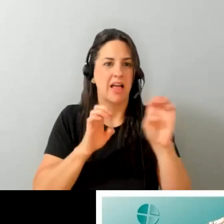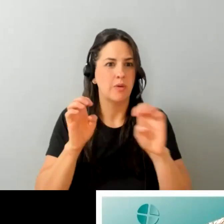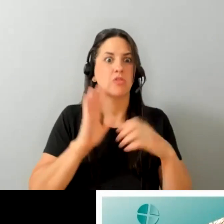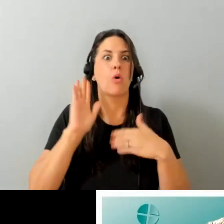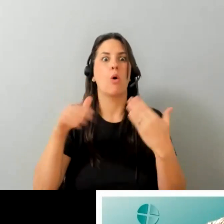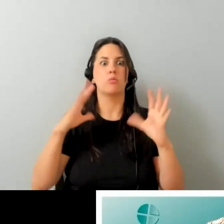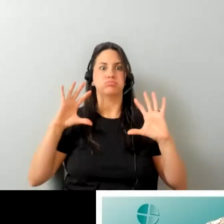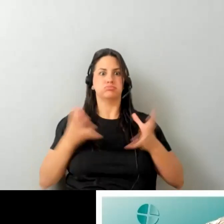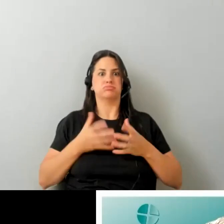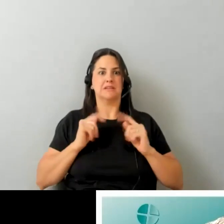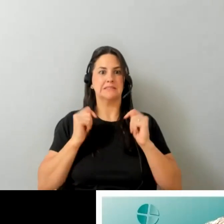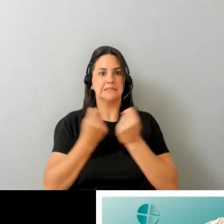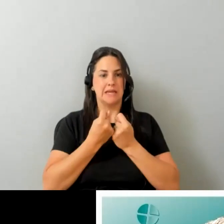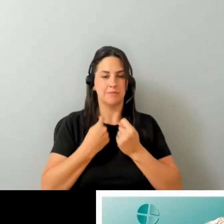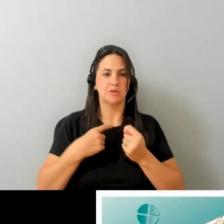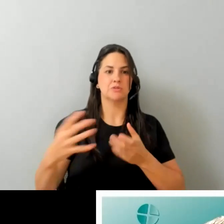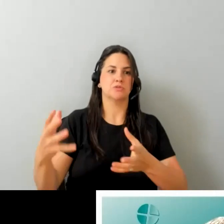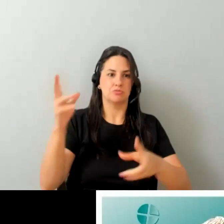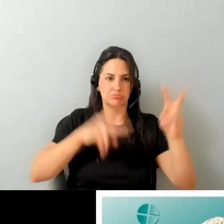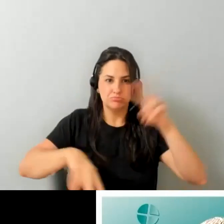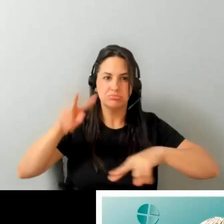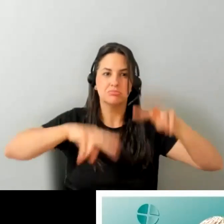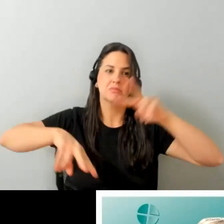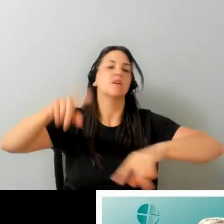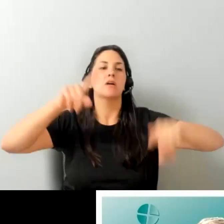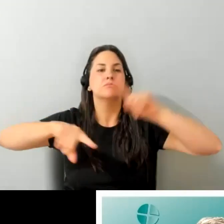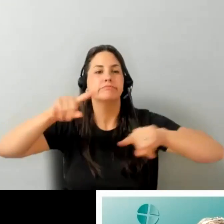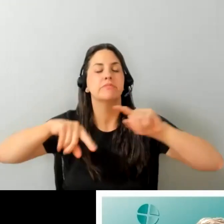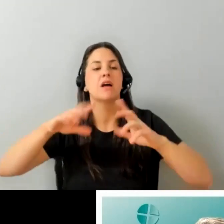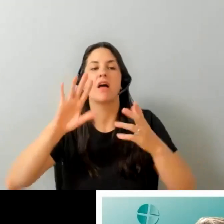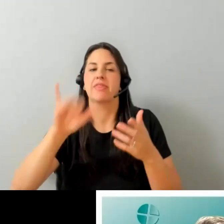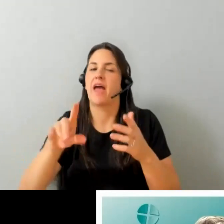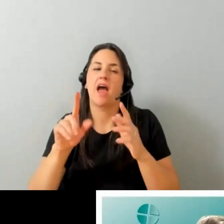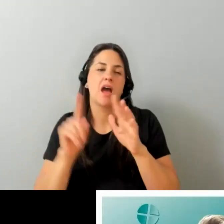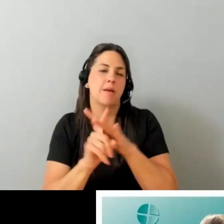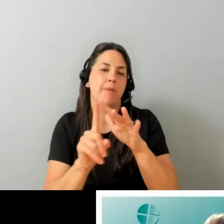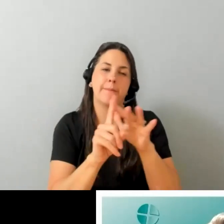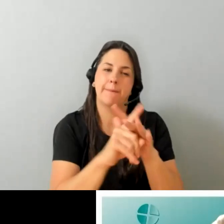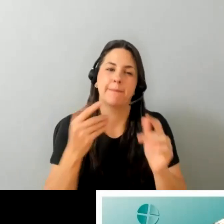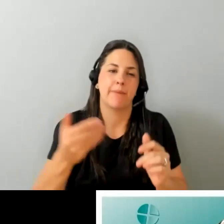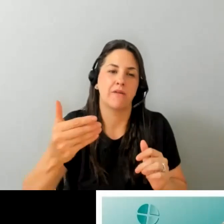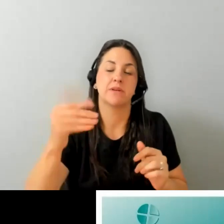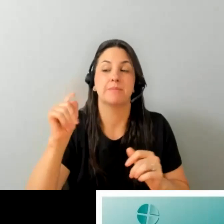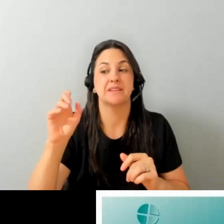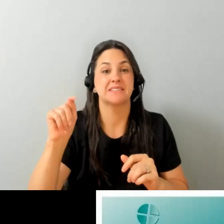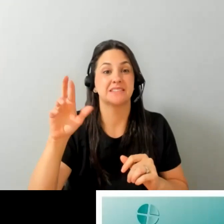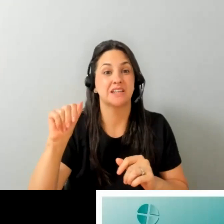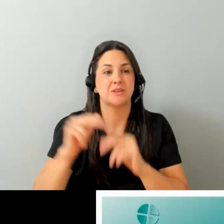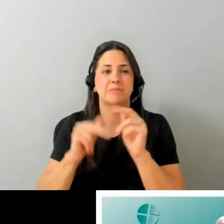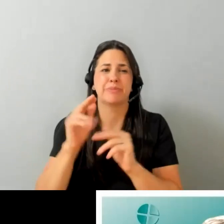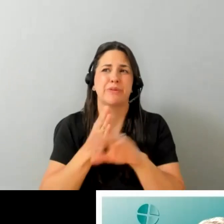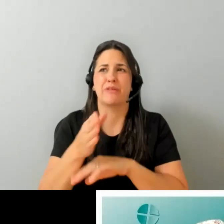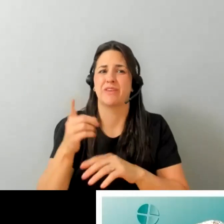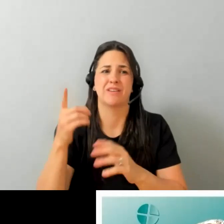and uh this question has come up time and time again and petra as a whole has built over thousands of devices